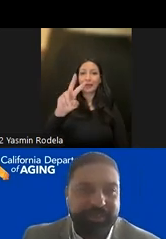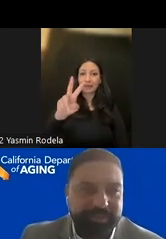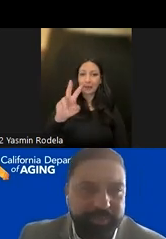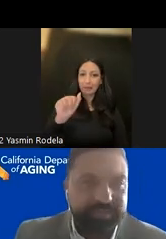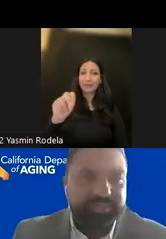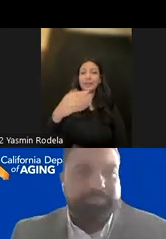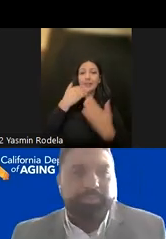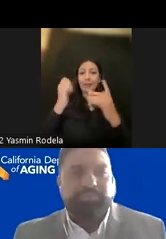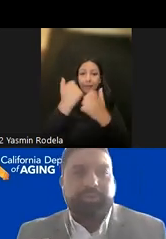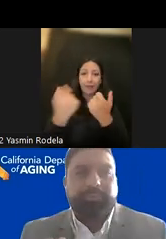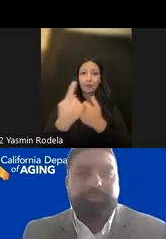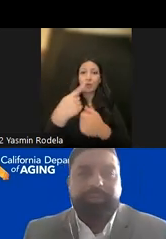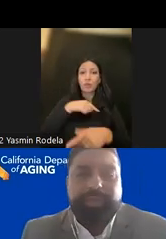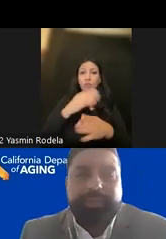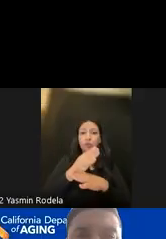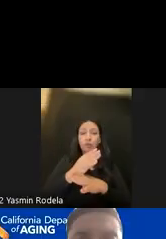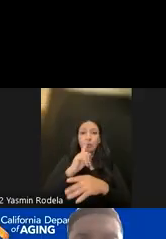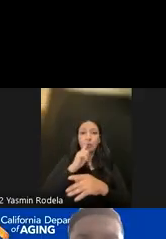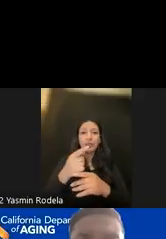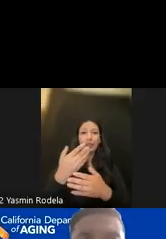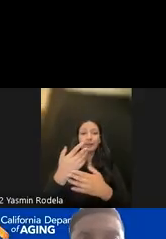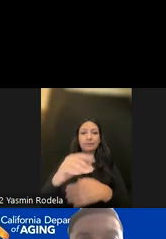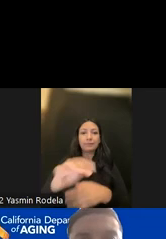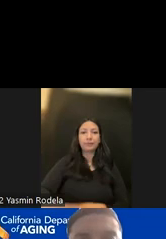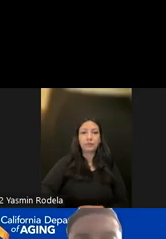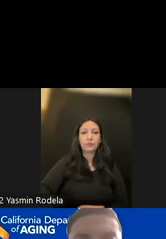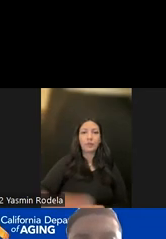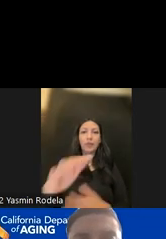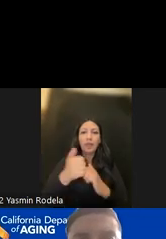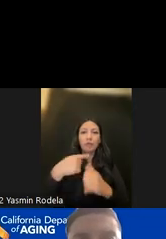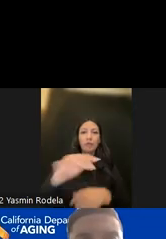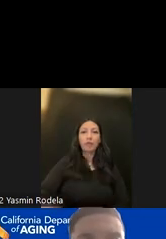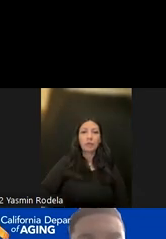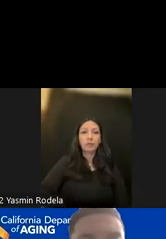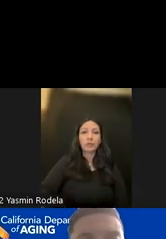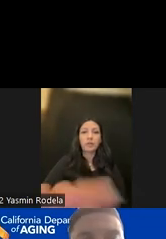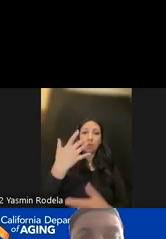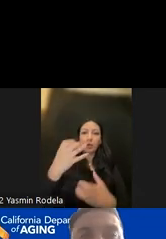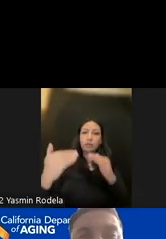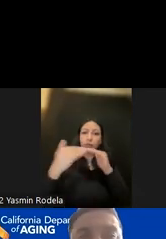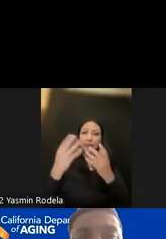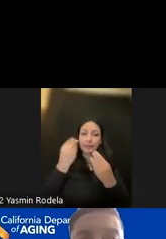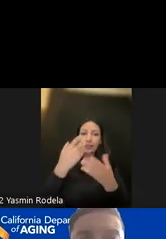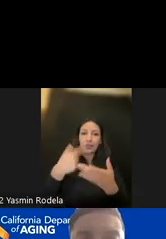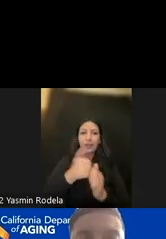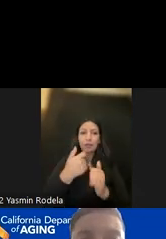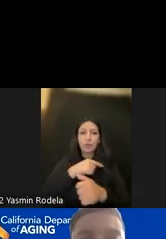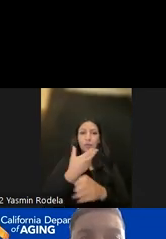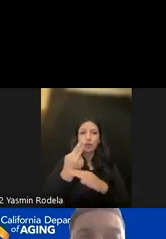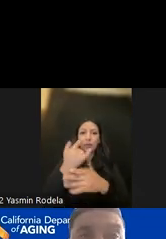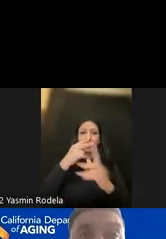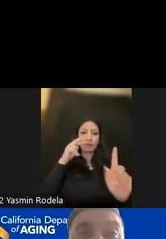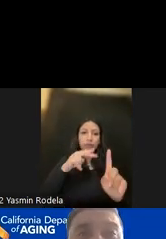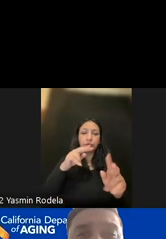Sarah. Hi, everyone. So we're going to share a proposed framework with you related to how we want to collect equity-related data and how we want to use those data to monitor